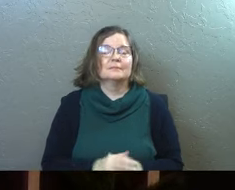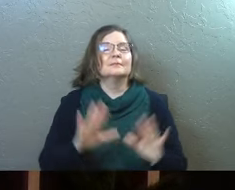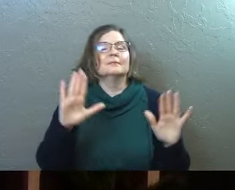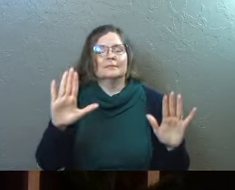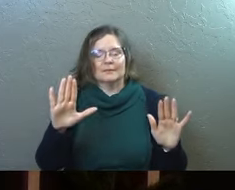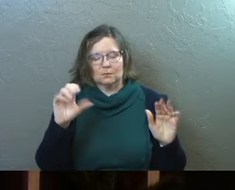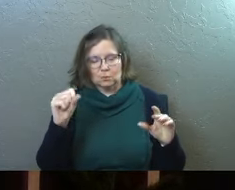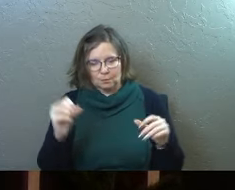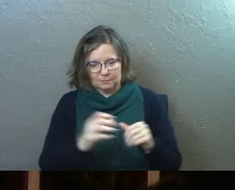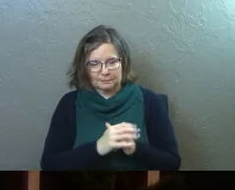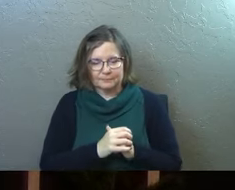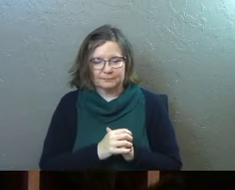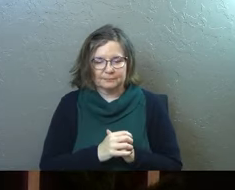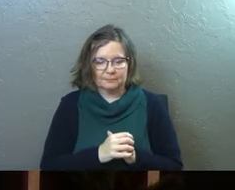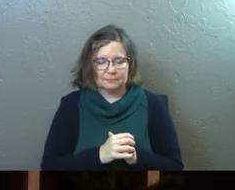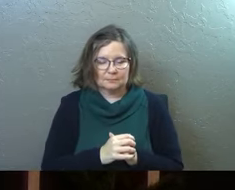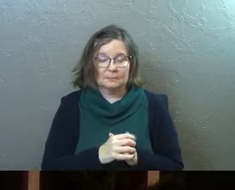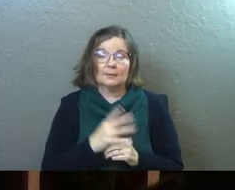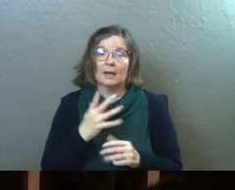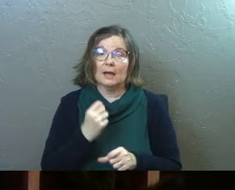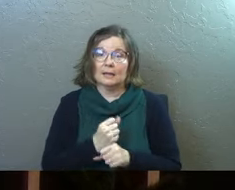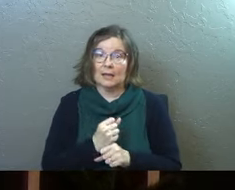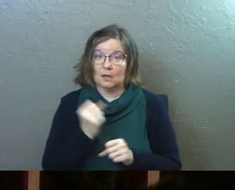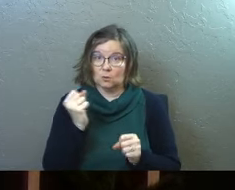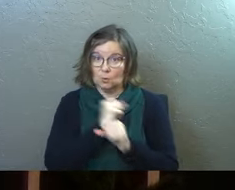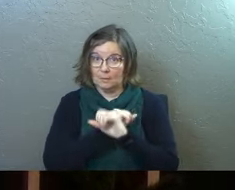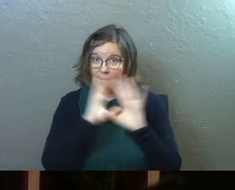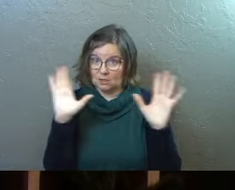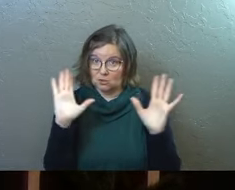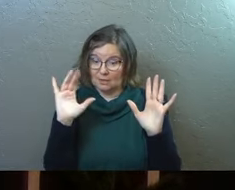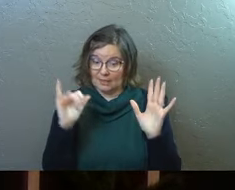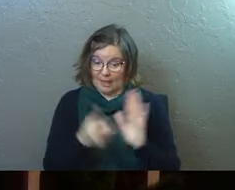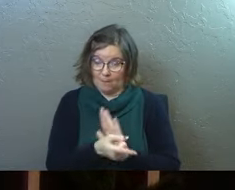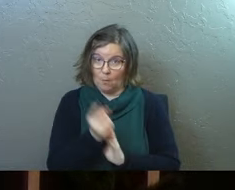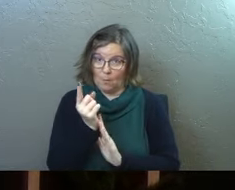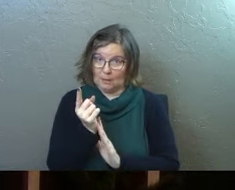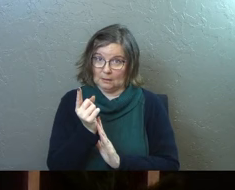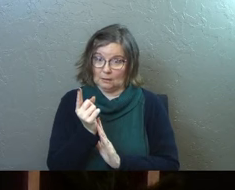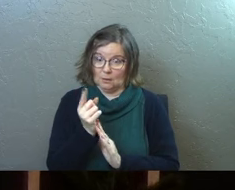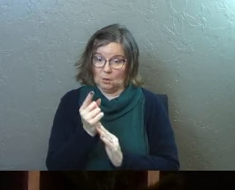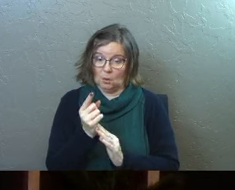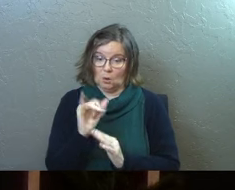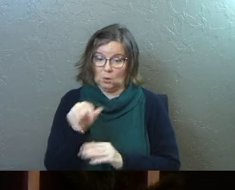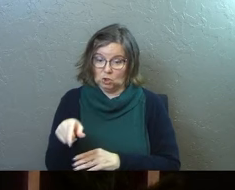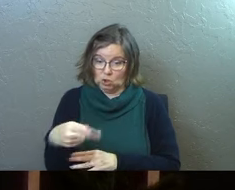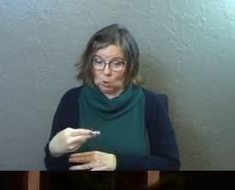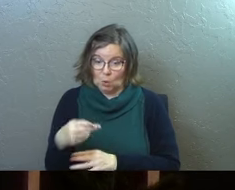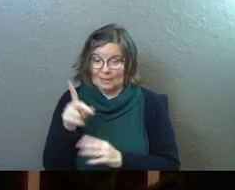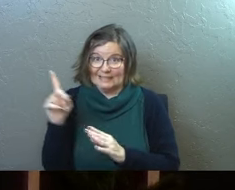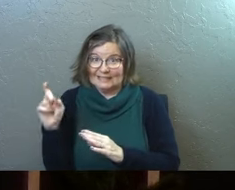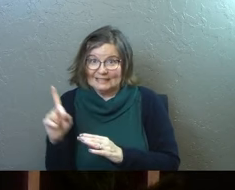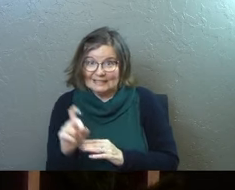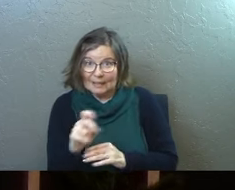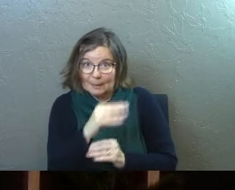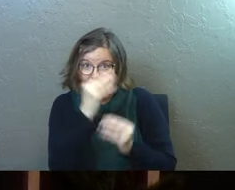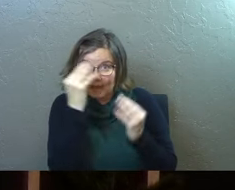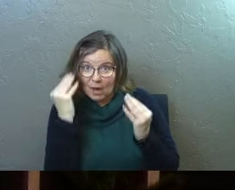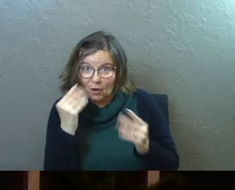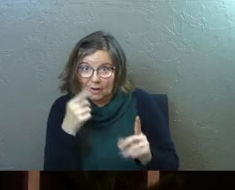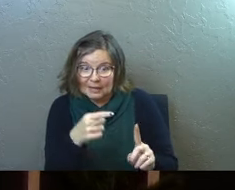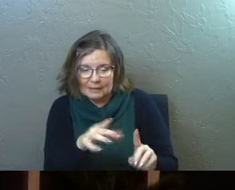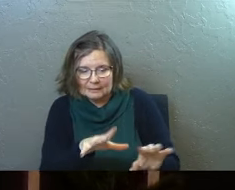So I got to imagine that moment when Joseph sneaks up to Mary